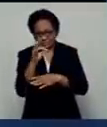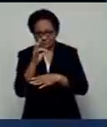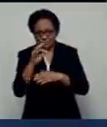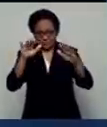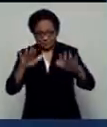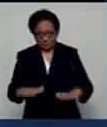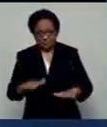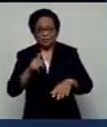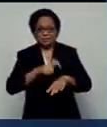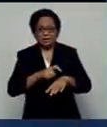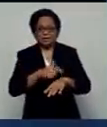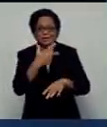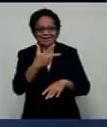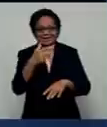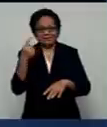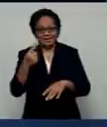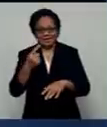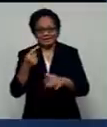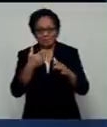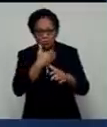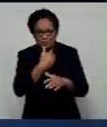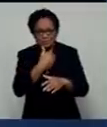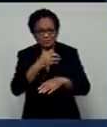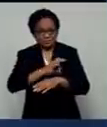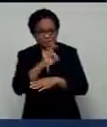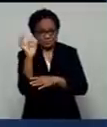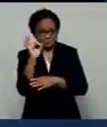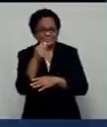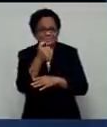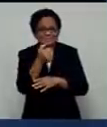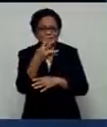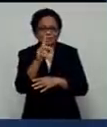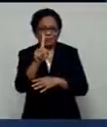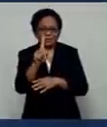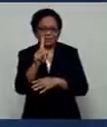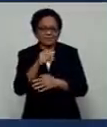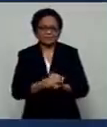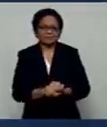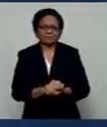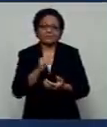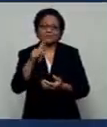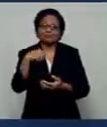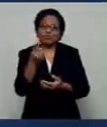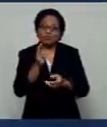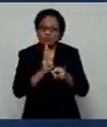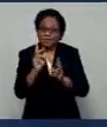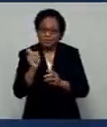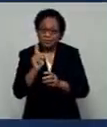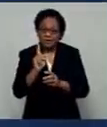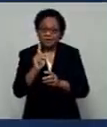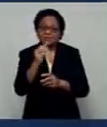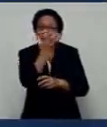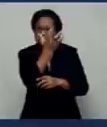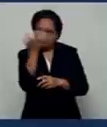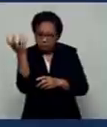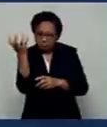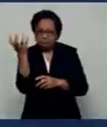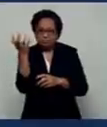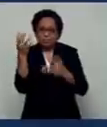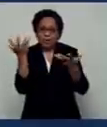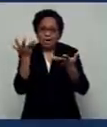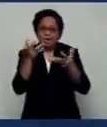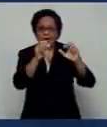8.11 a.m. Sunrise at 6.41 a For tomorrow, cloudy periods with brief showers over